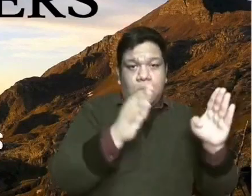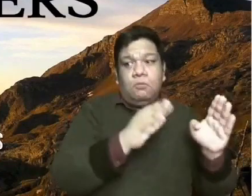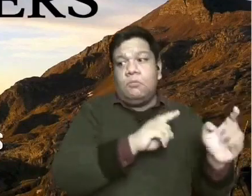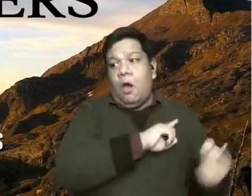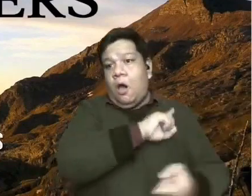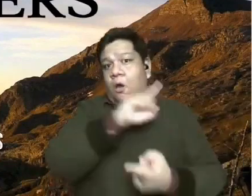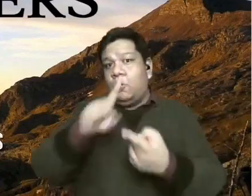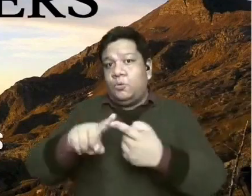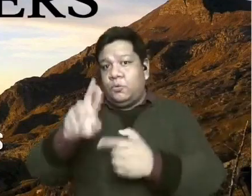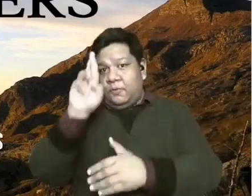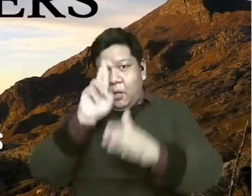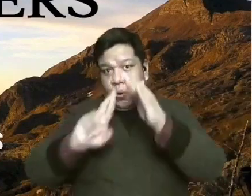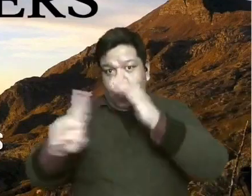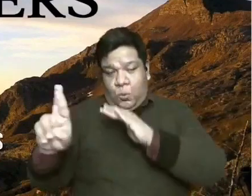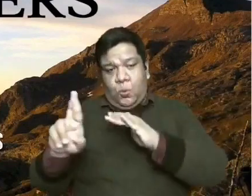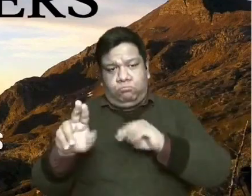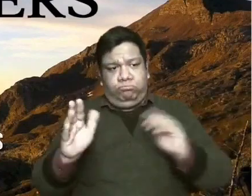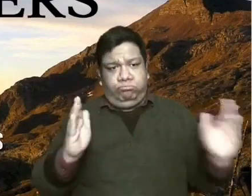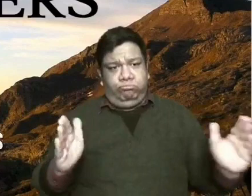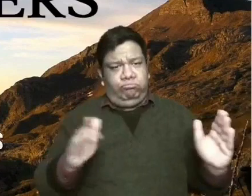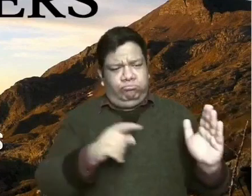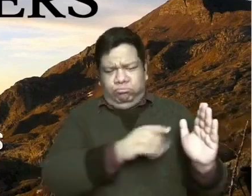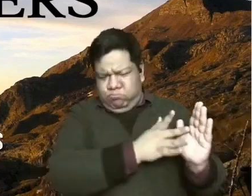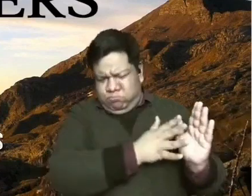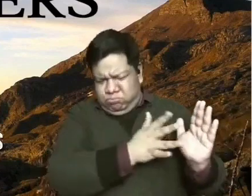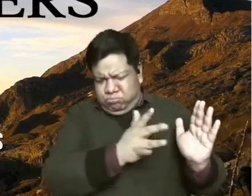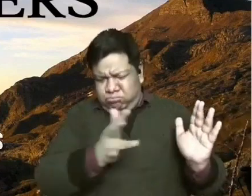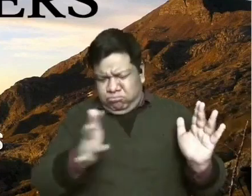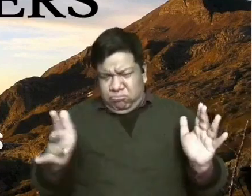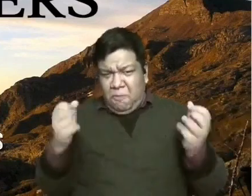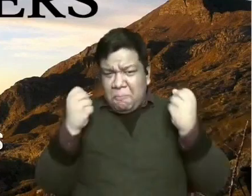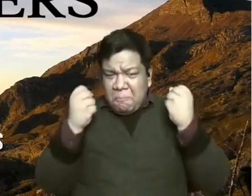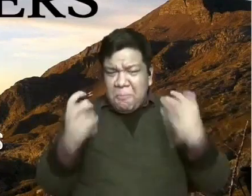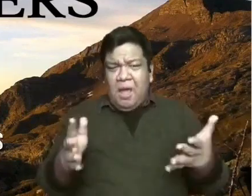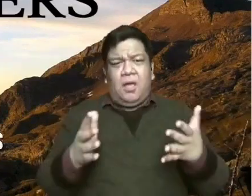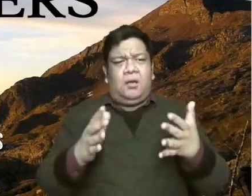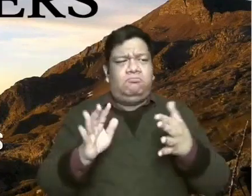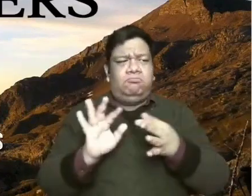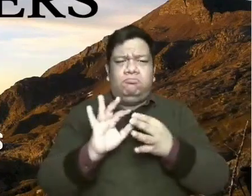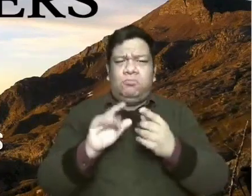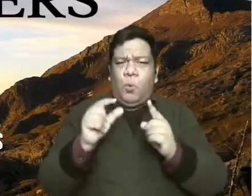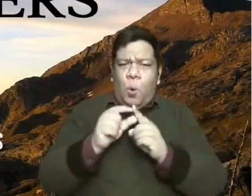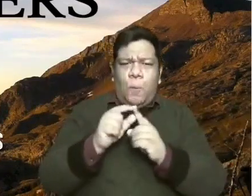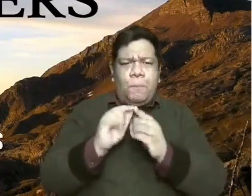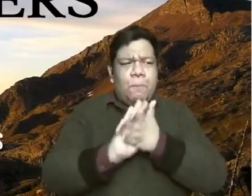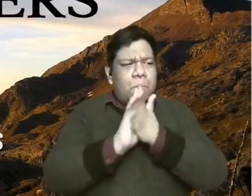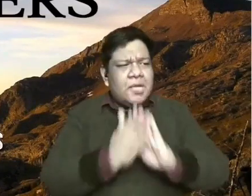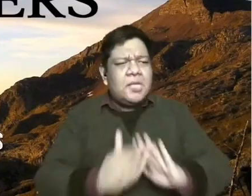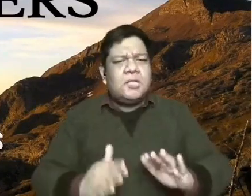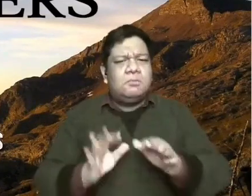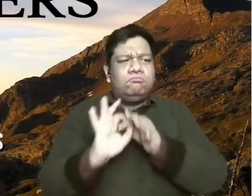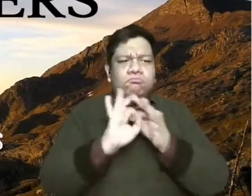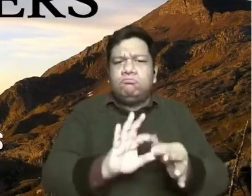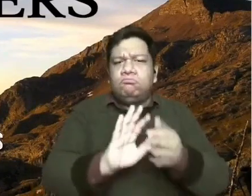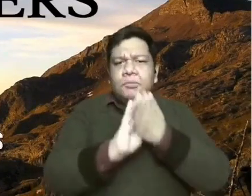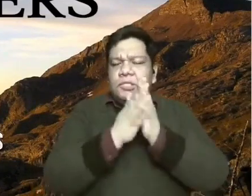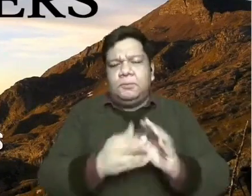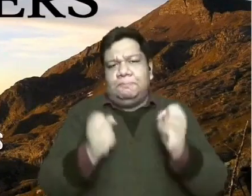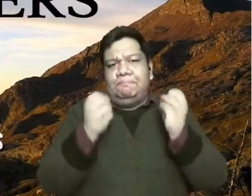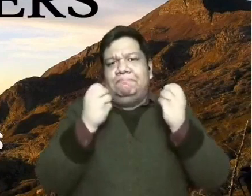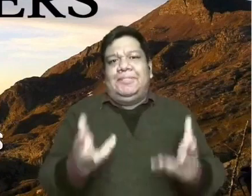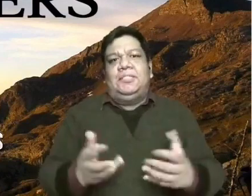of Genesis to its closing in Revelation, you know, there are hundreds of references to peace in the scripture.